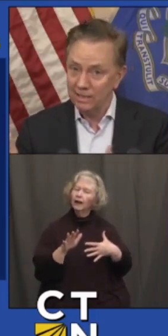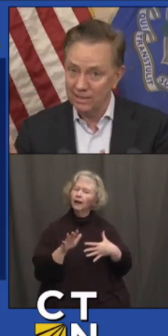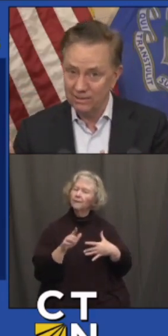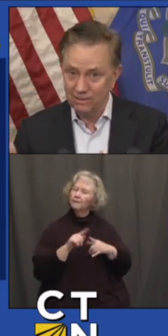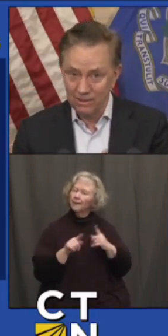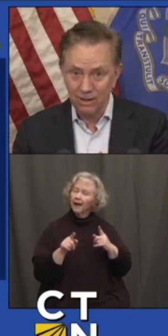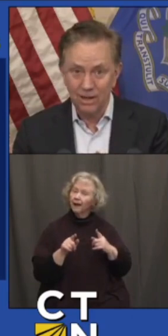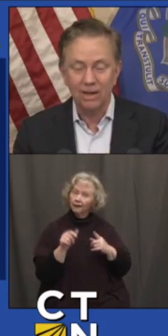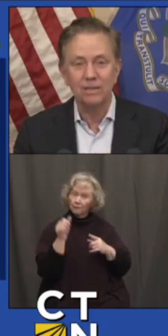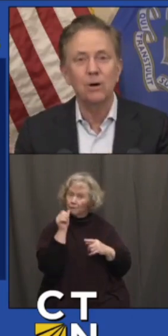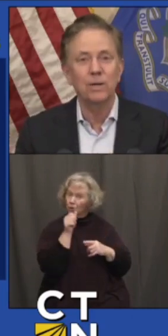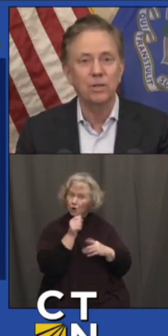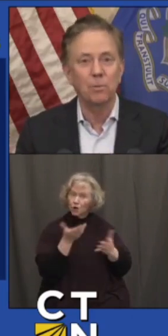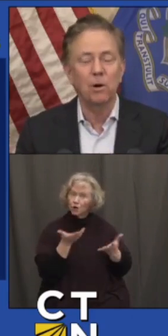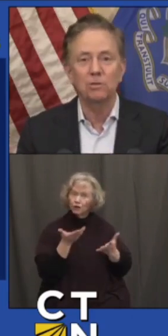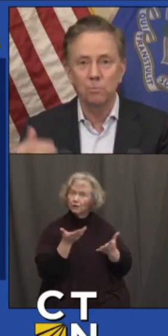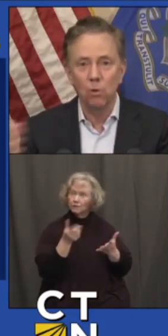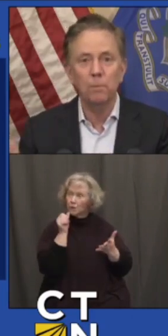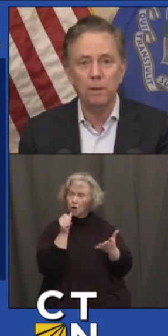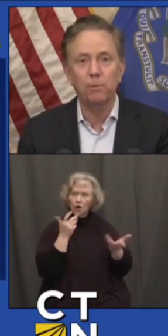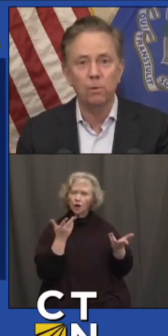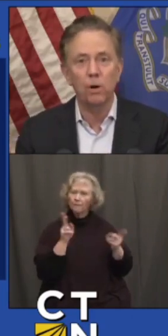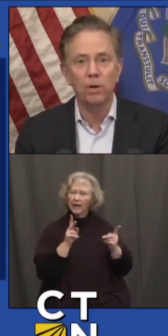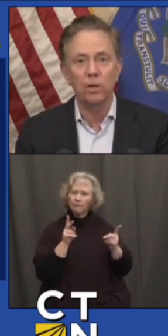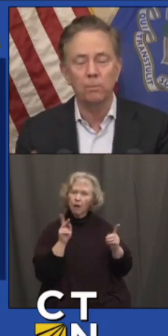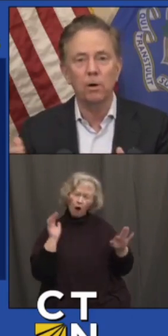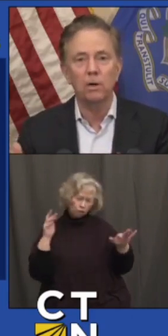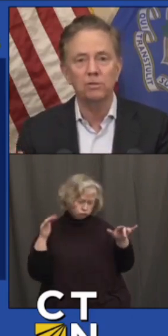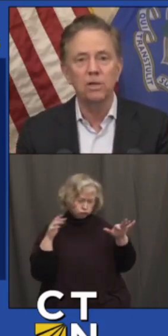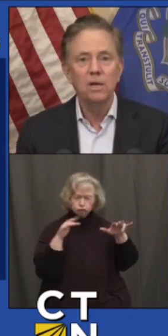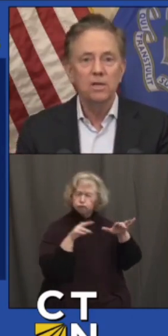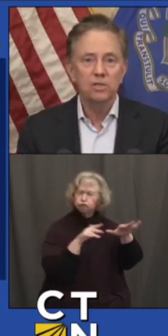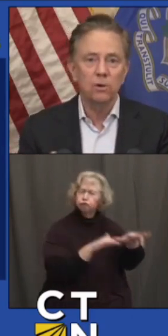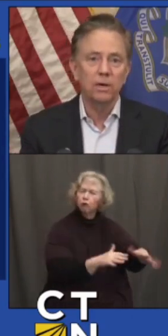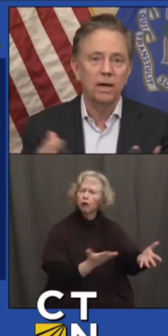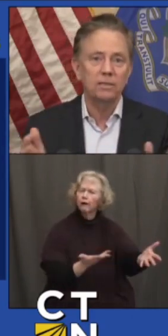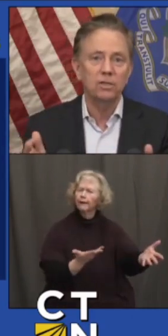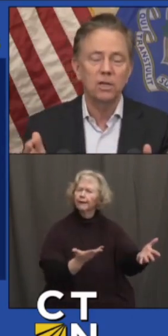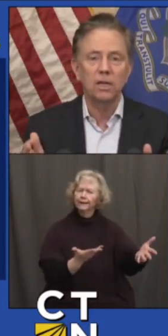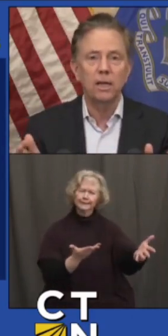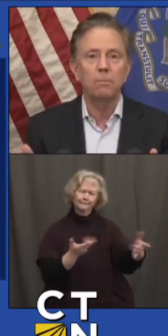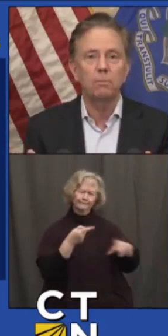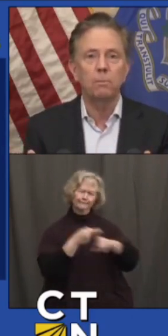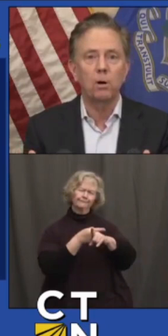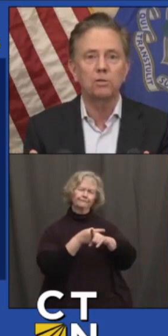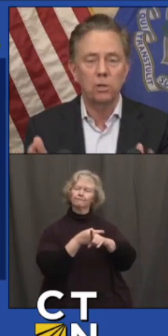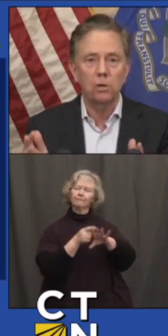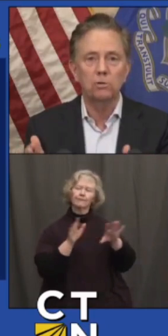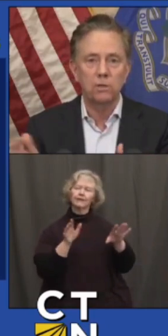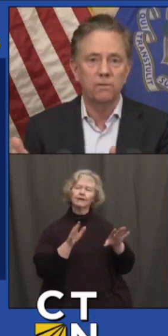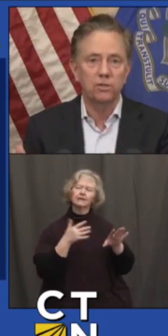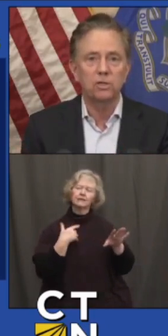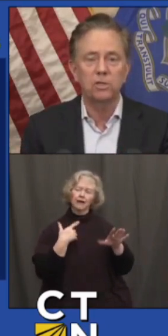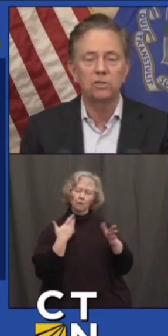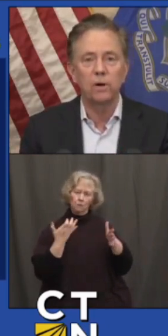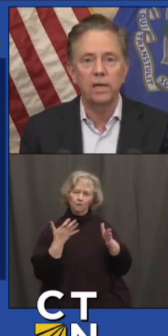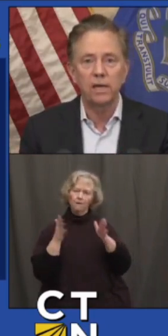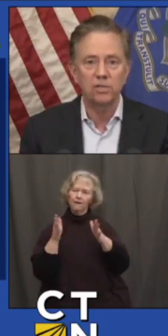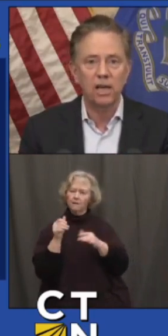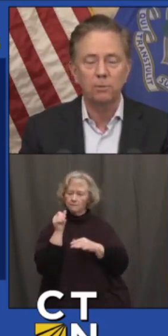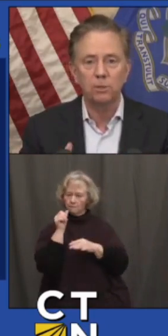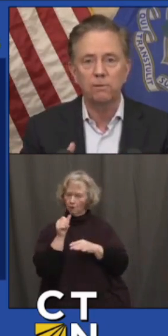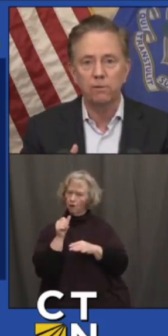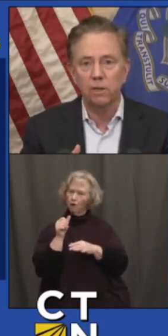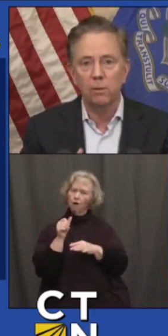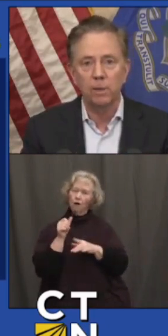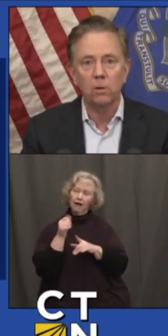going to the bars, more people were going to the bars. So I'm just going to keep the bars closed if there's just a drinking